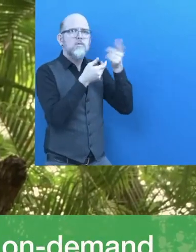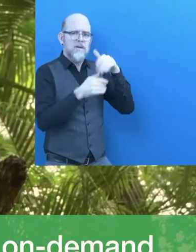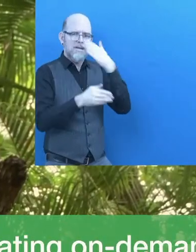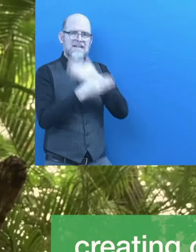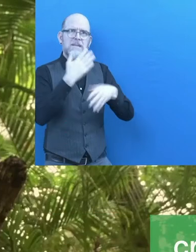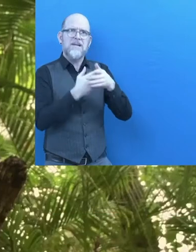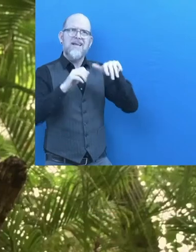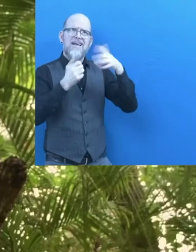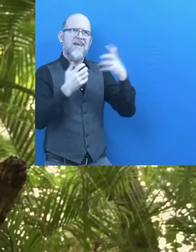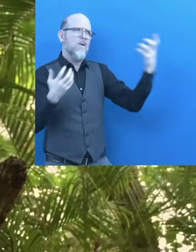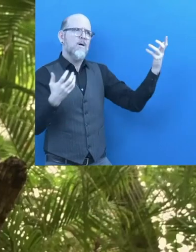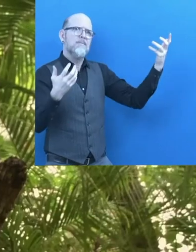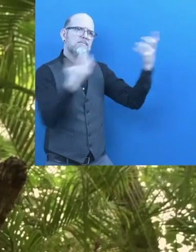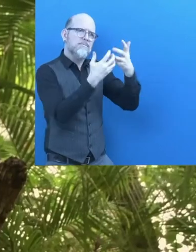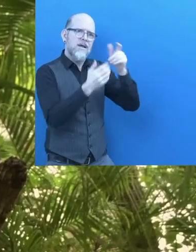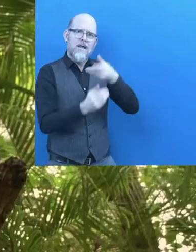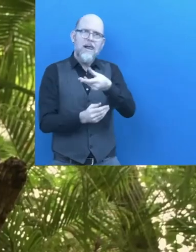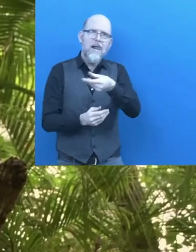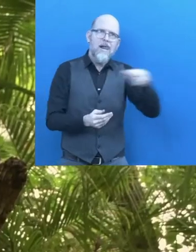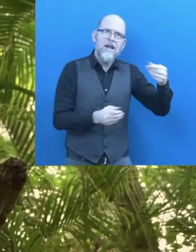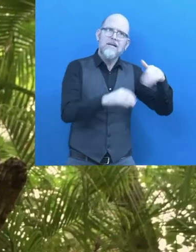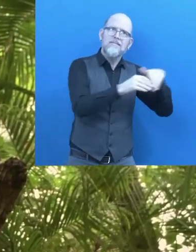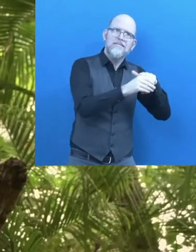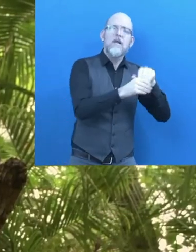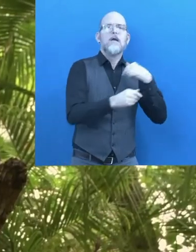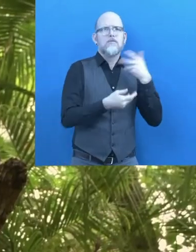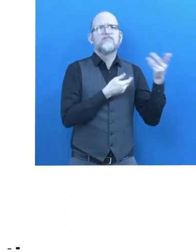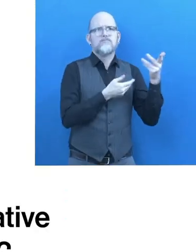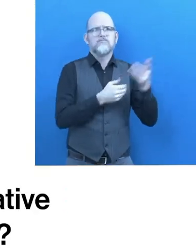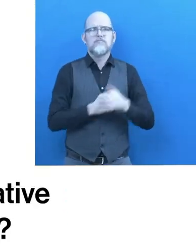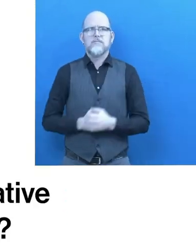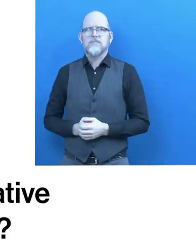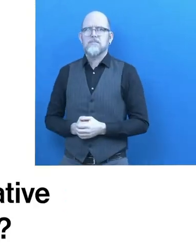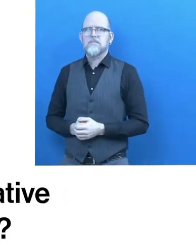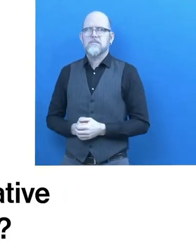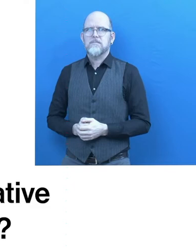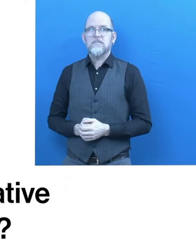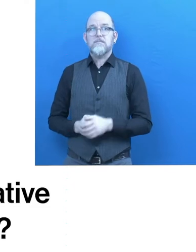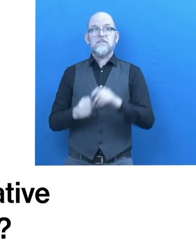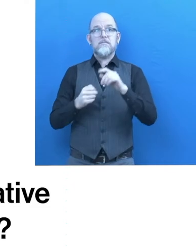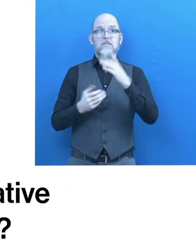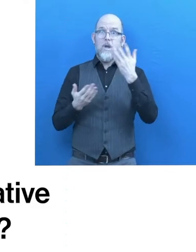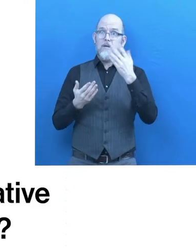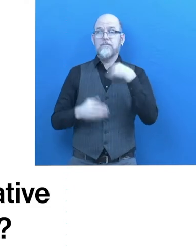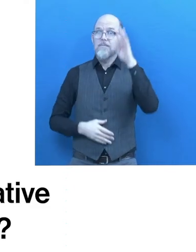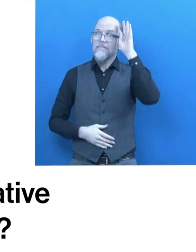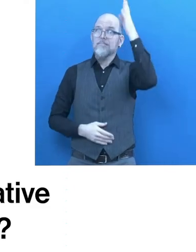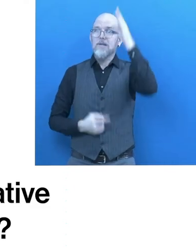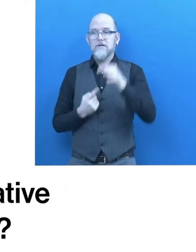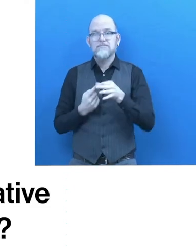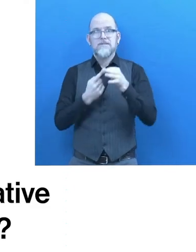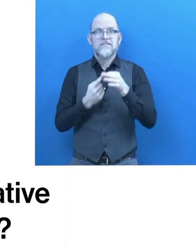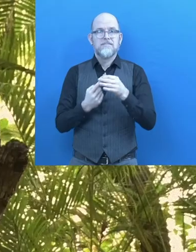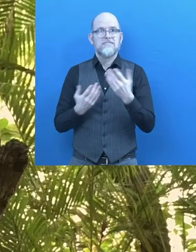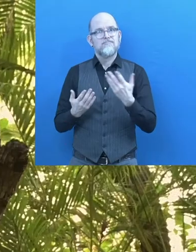to help these companies aiming to hire people with disabilities. What is unique and innovative about InclusionMade.com?